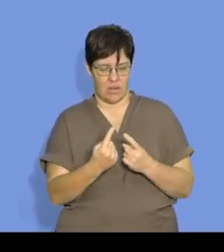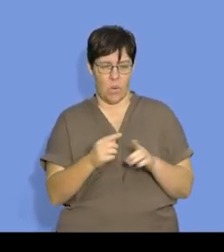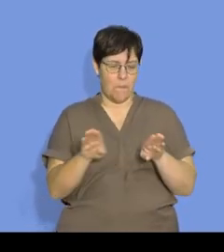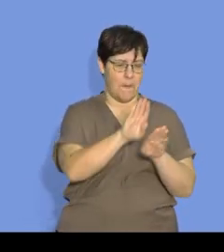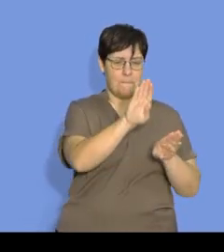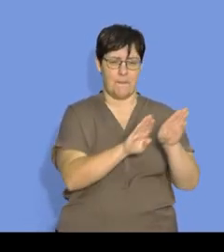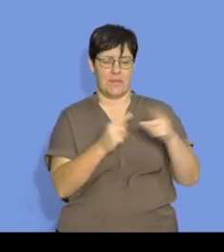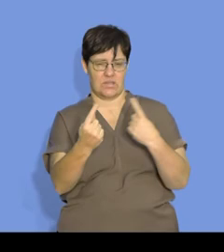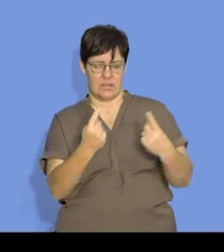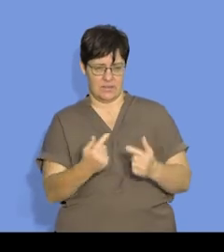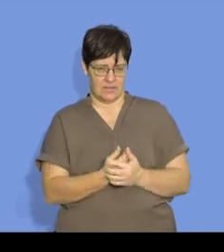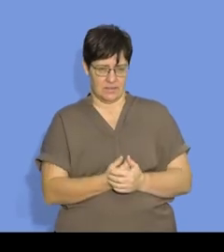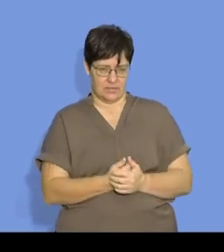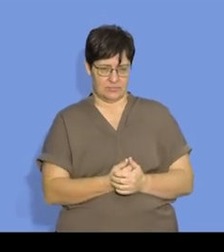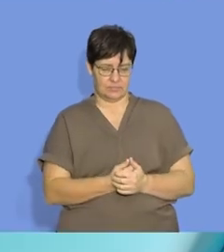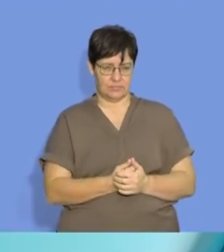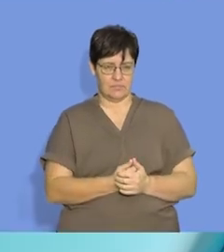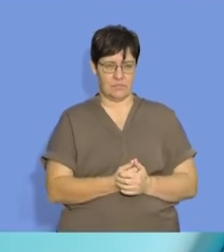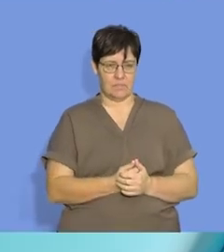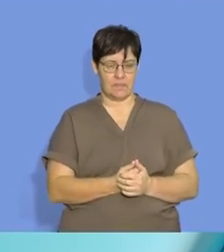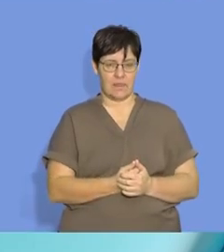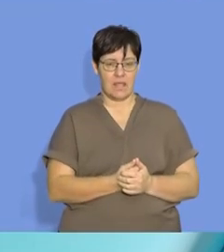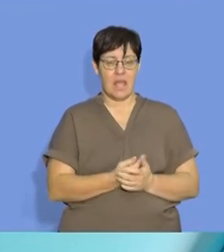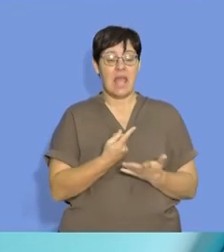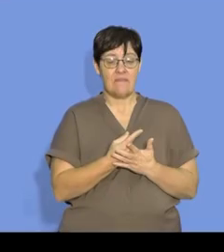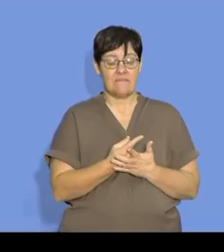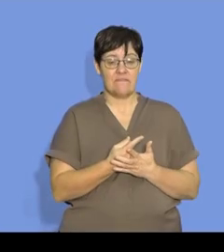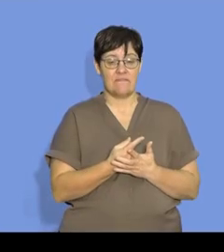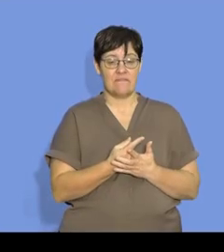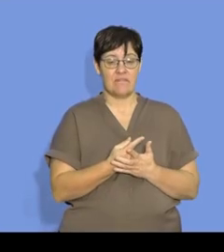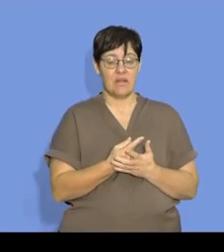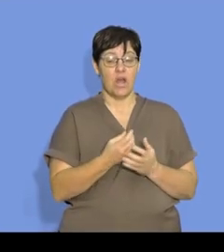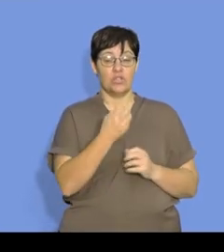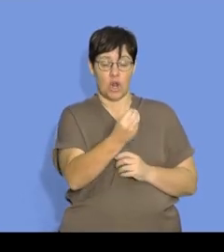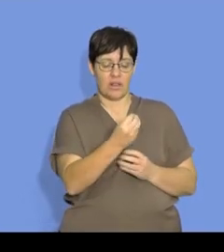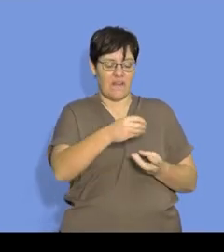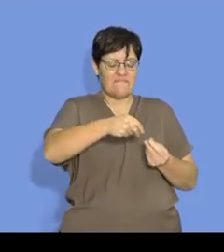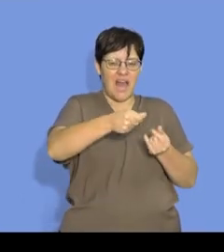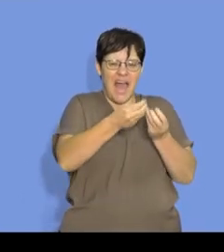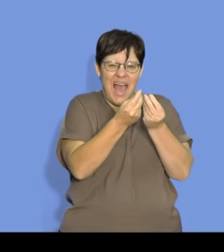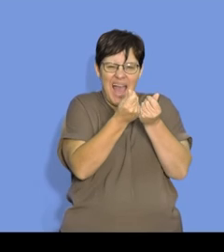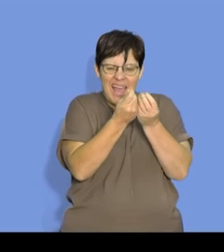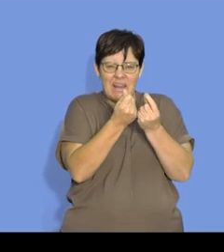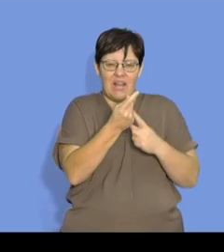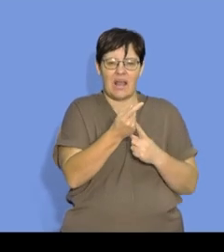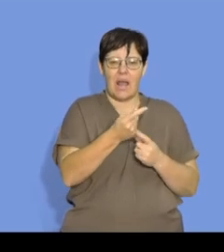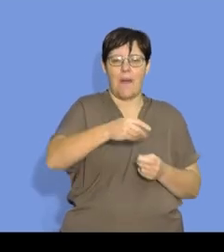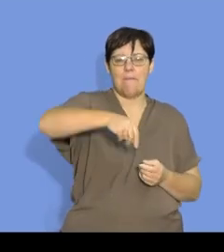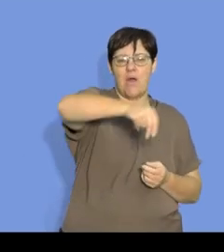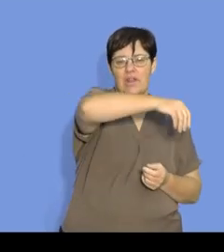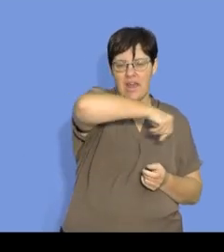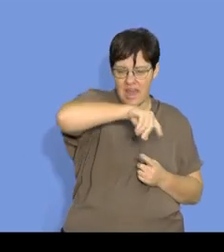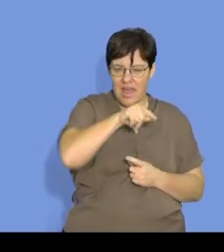or bump against each other. So, the finer your solid, meaning if you have powder